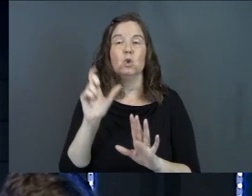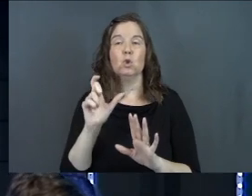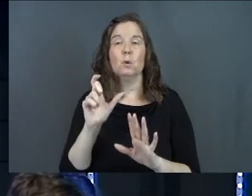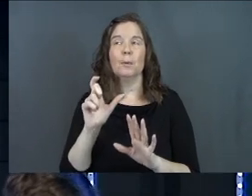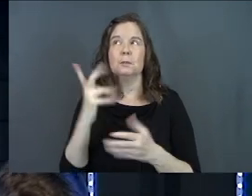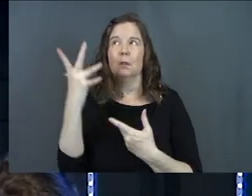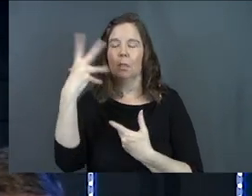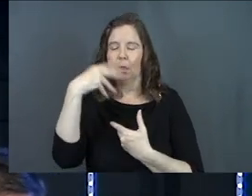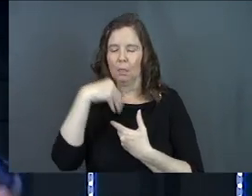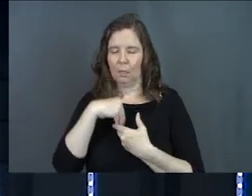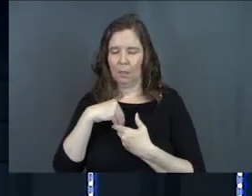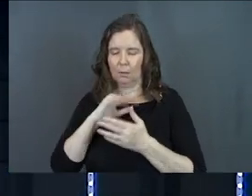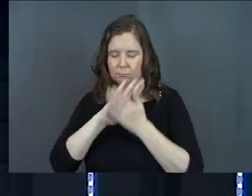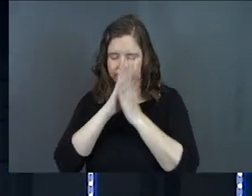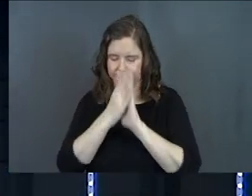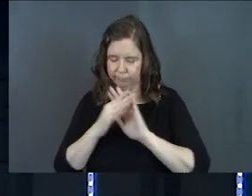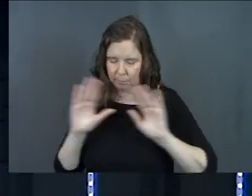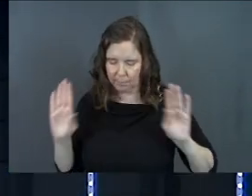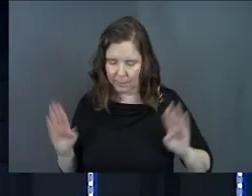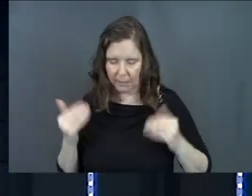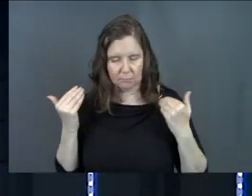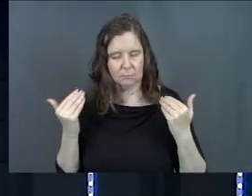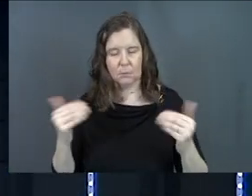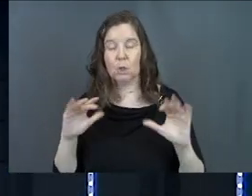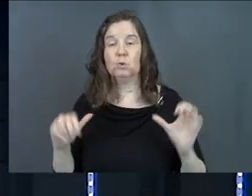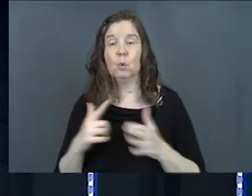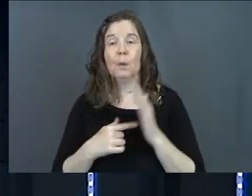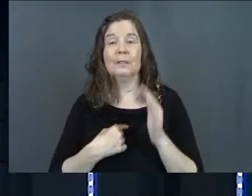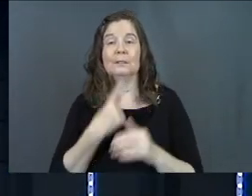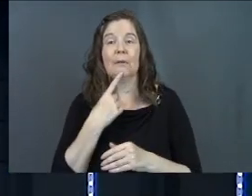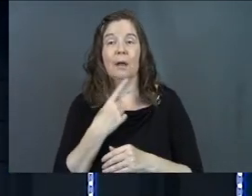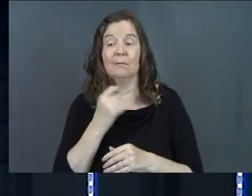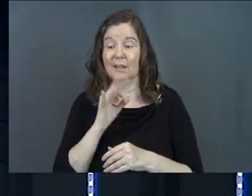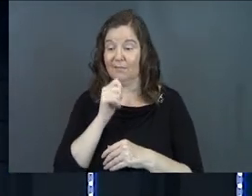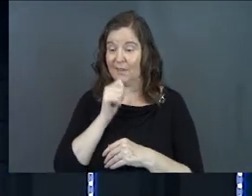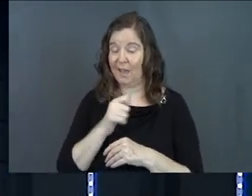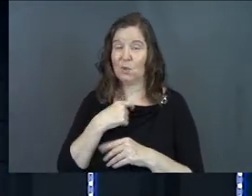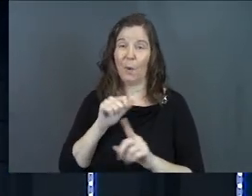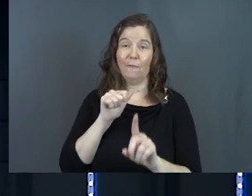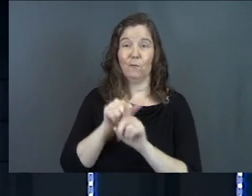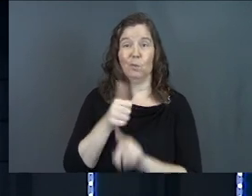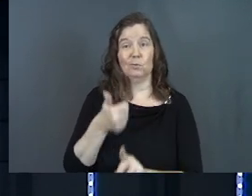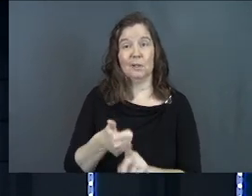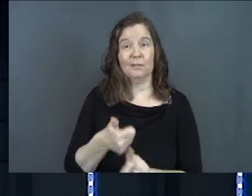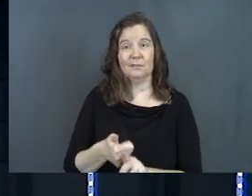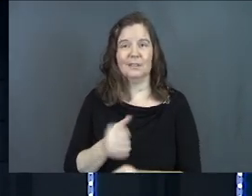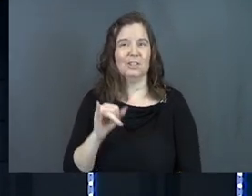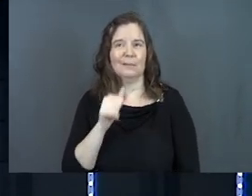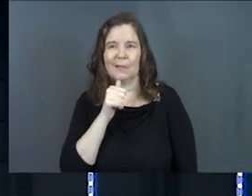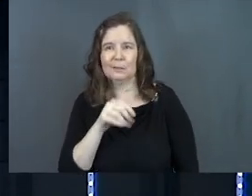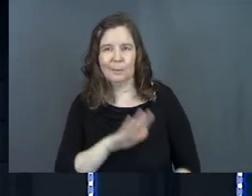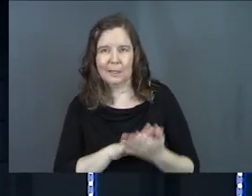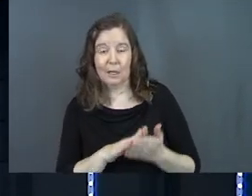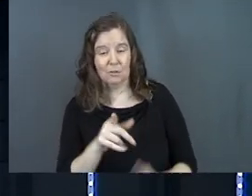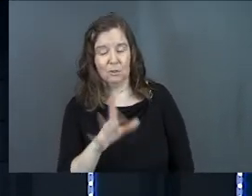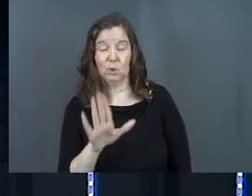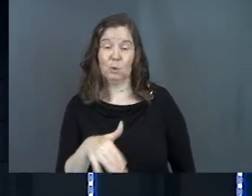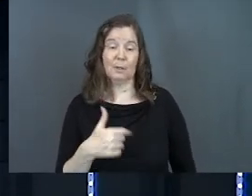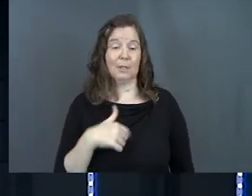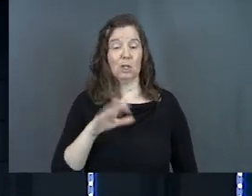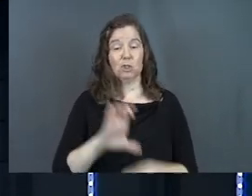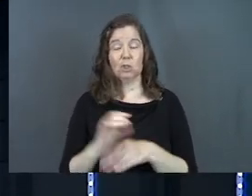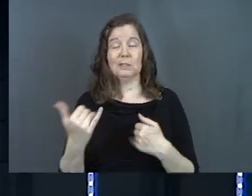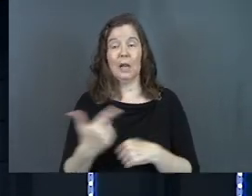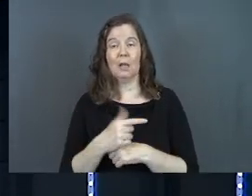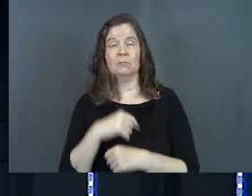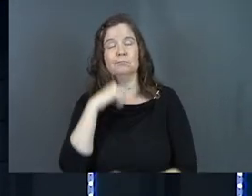You must do what it says. Otherwise, you are fooling yourselves. Again, James isn't trying to be nice to us. He says, could just be in